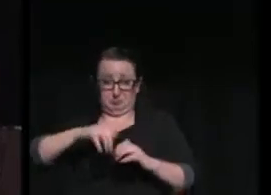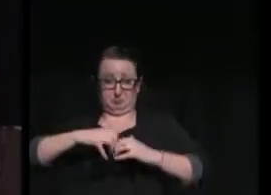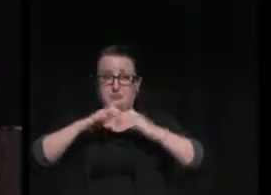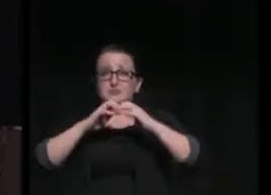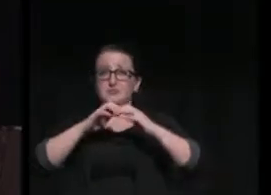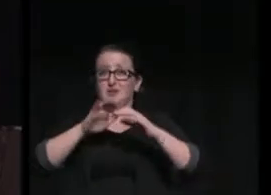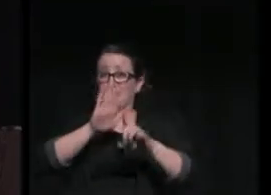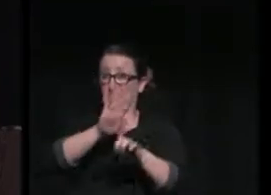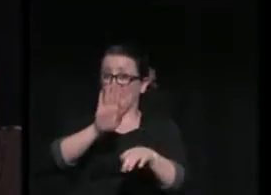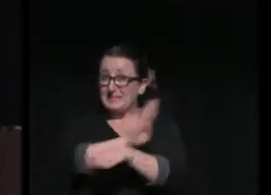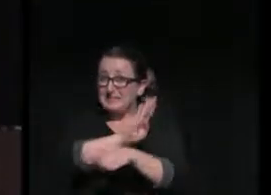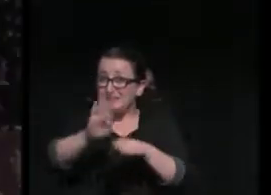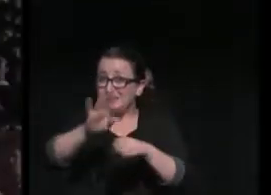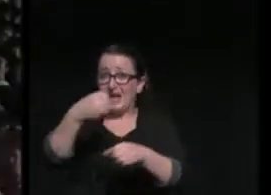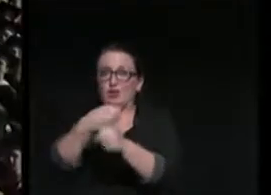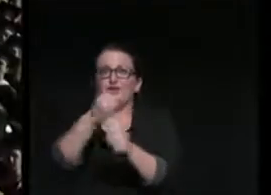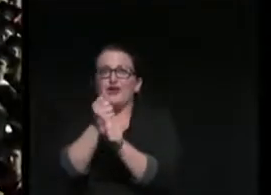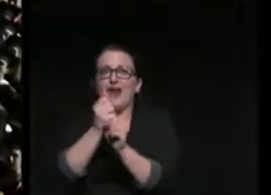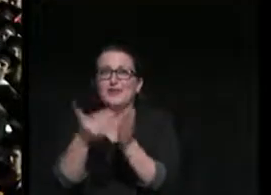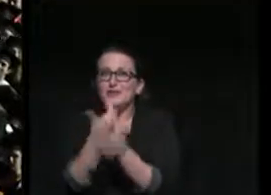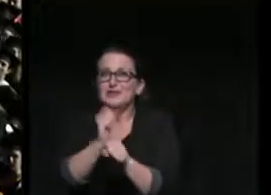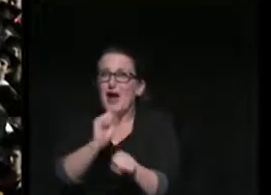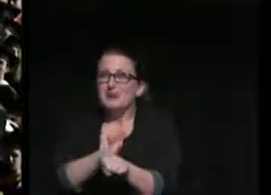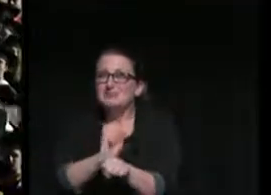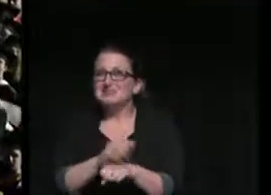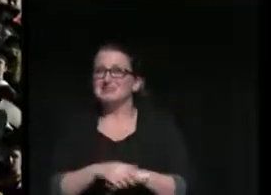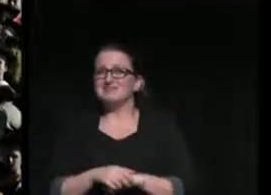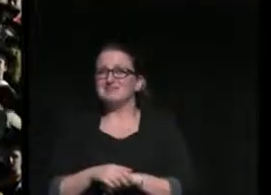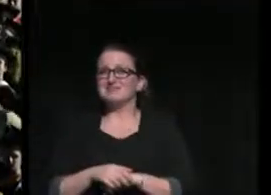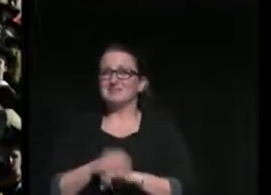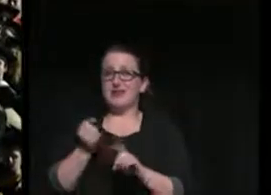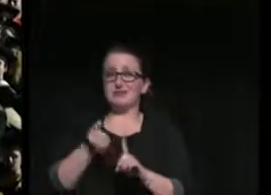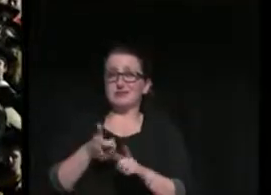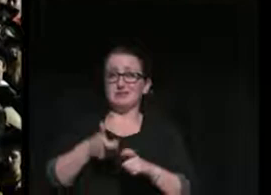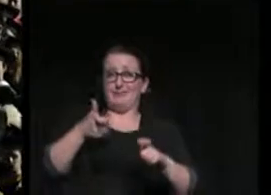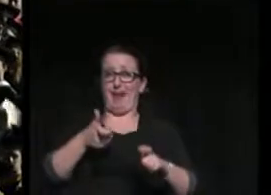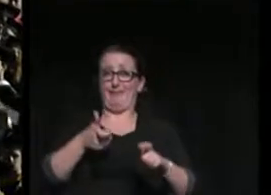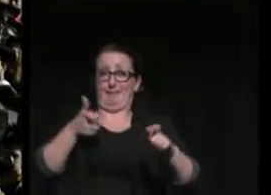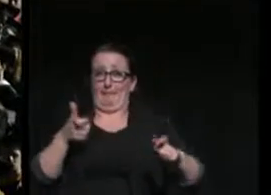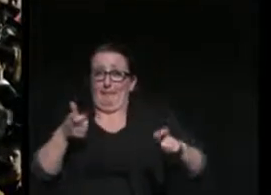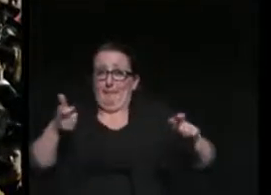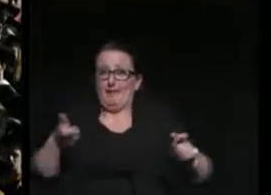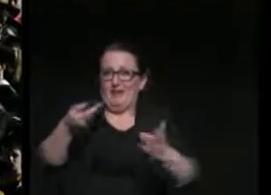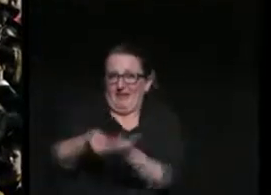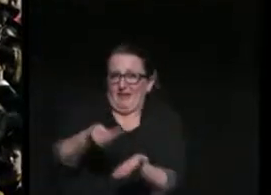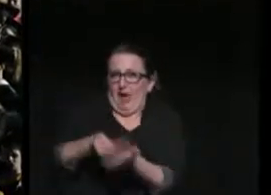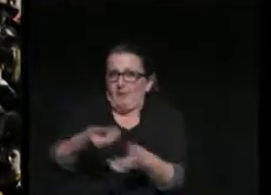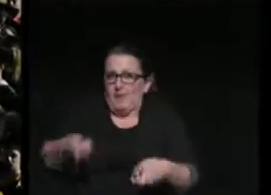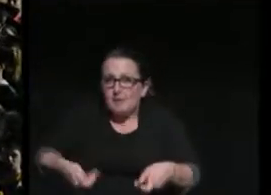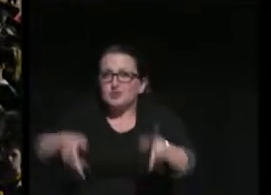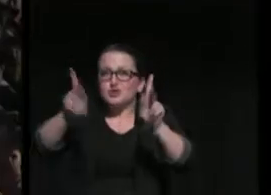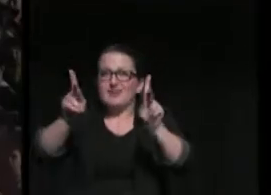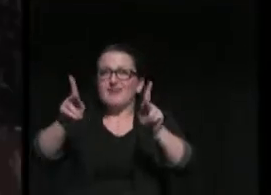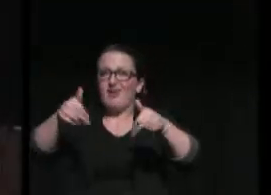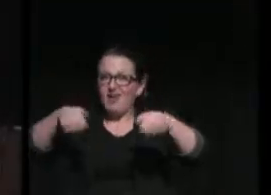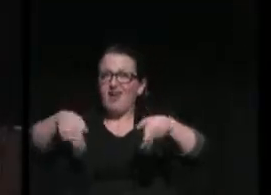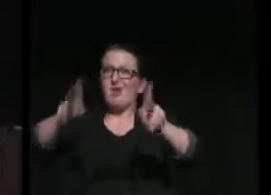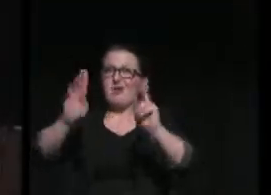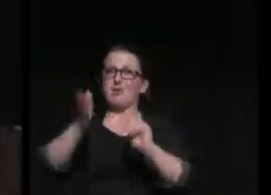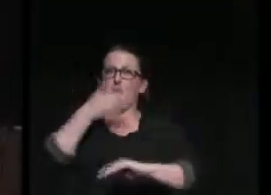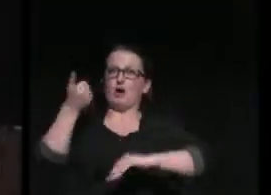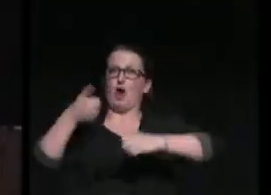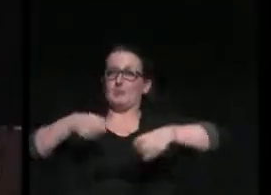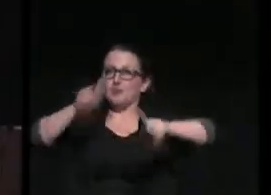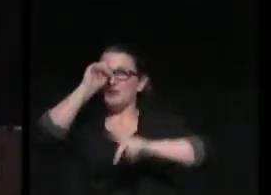and create jobs. Yeah. Expanding economic opportunity and opening doors to a better life for